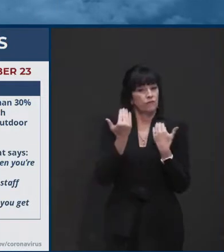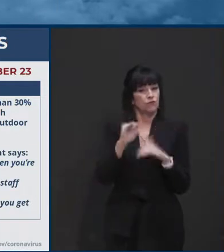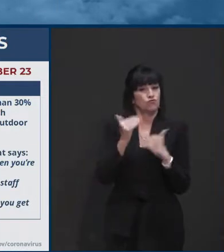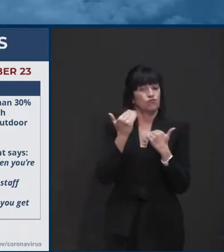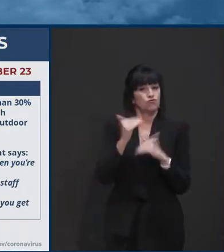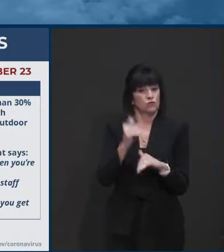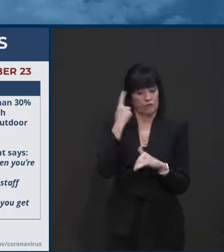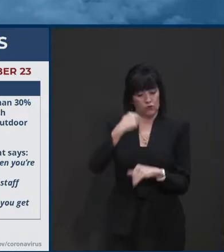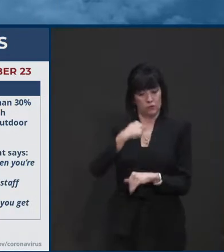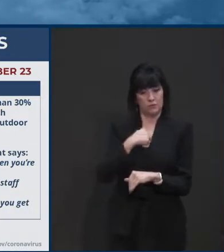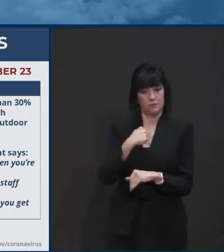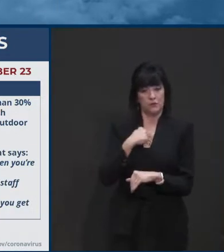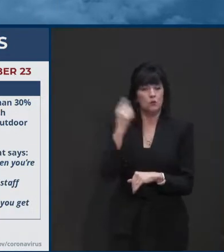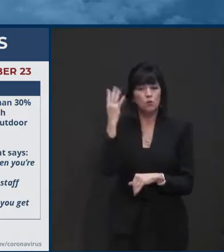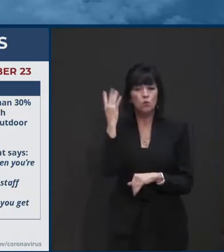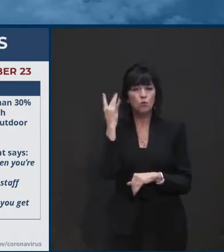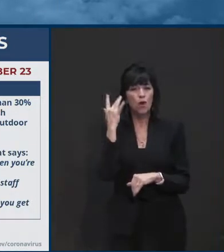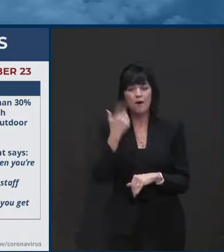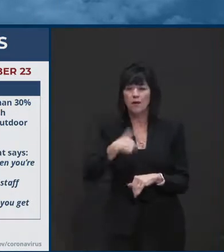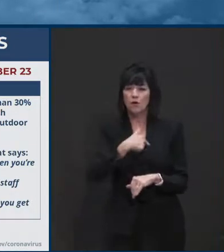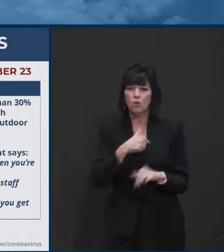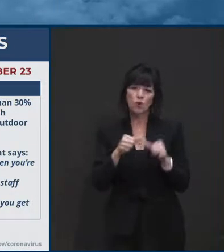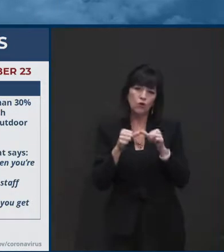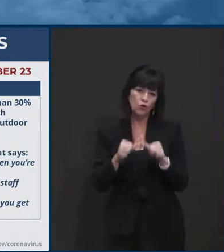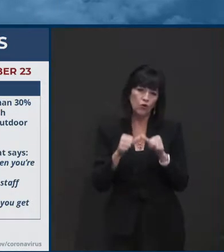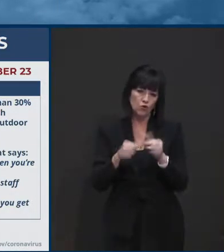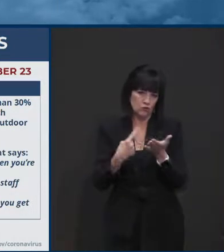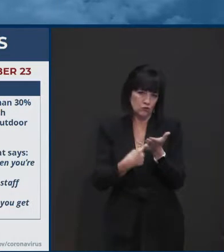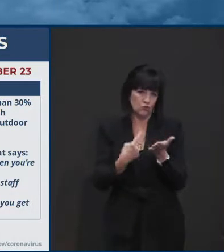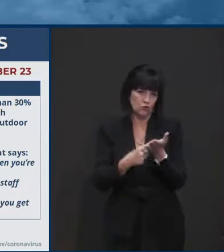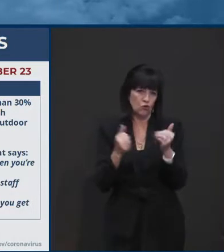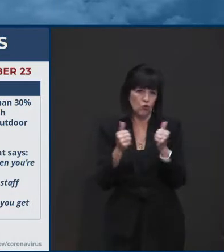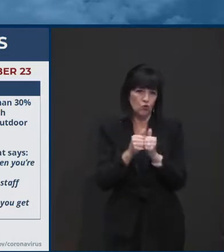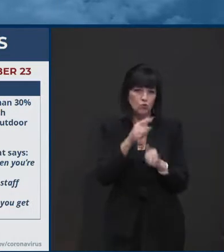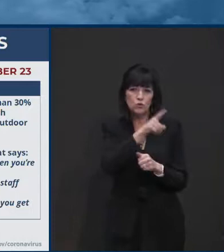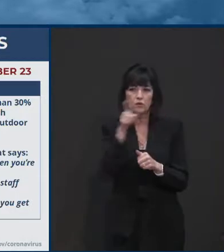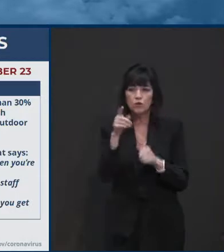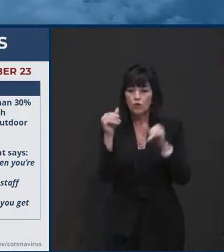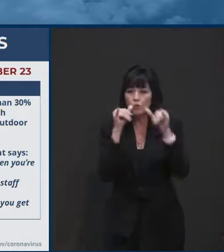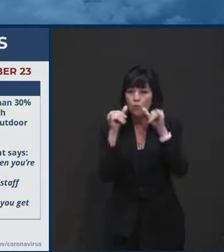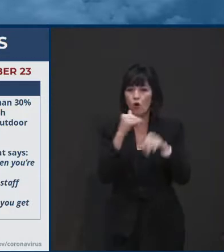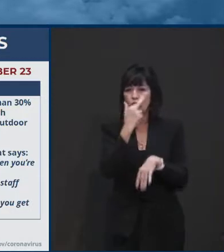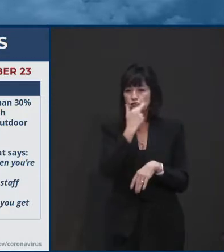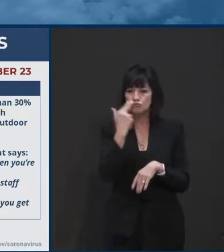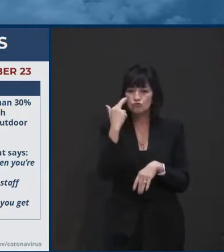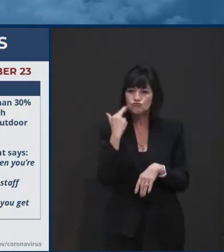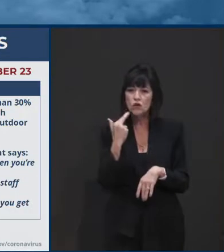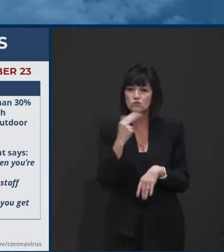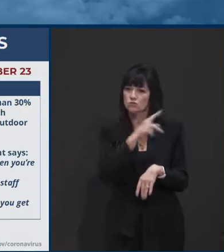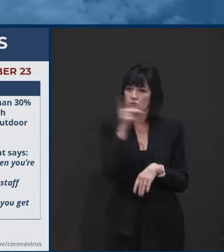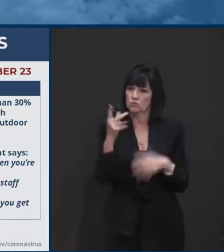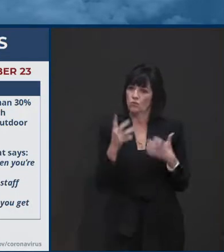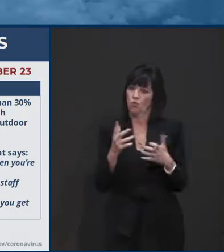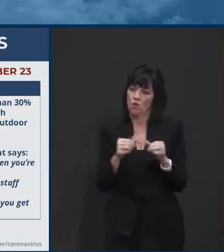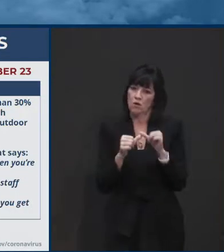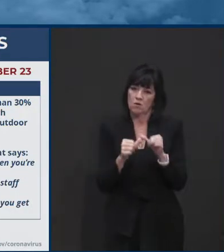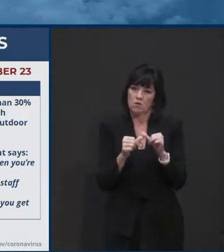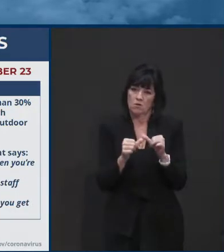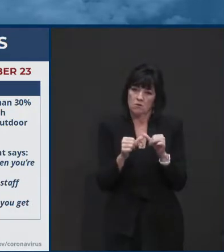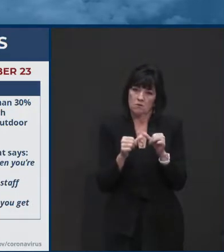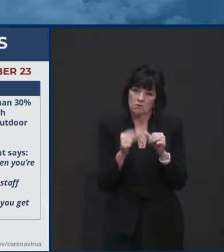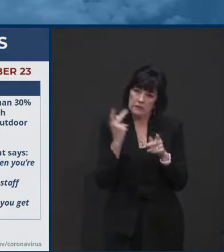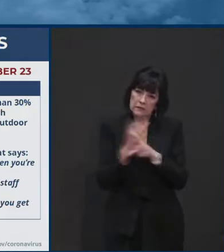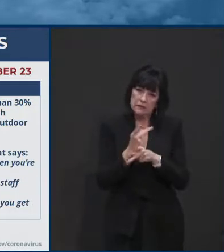in our ongoing conversations with the bars and restaurants to do things and do things in a safe